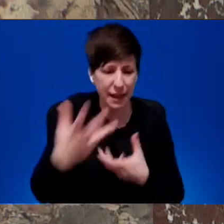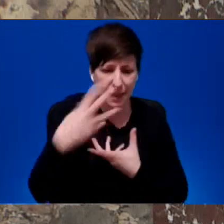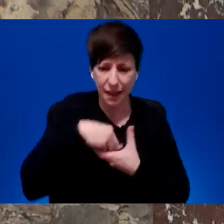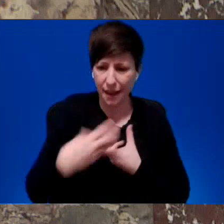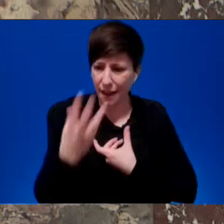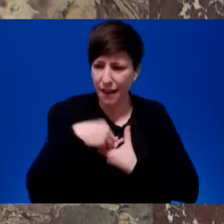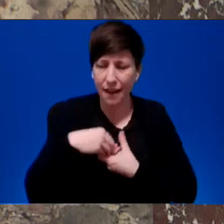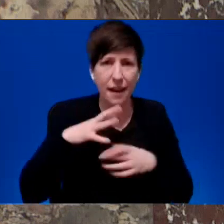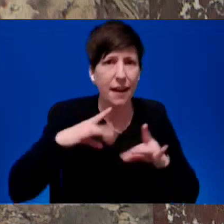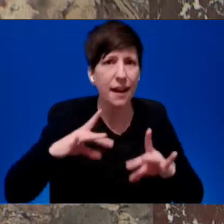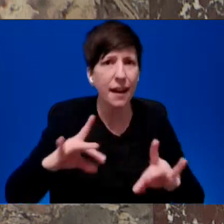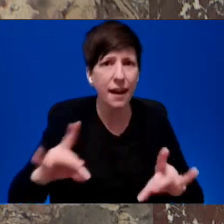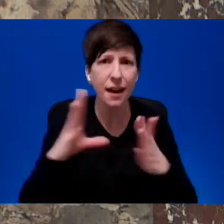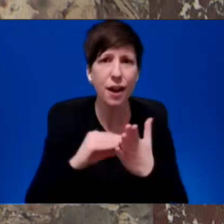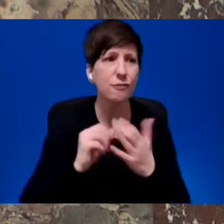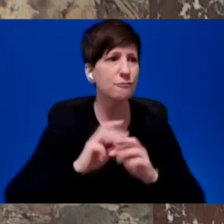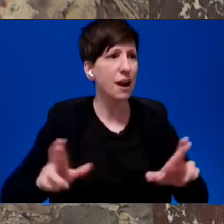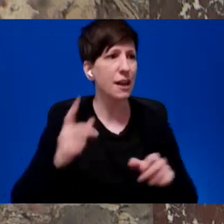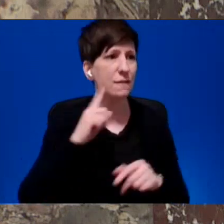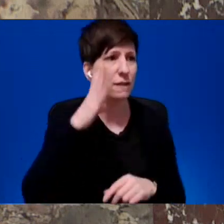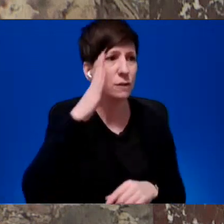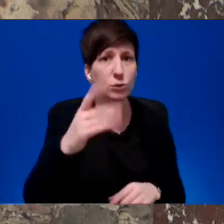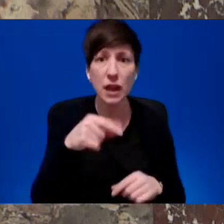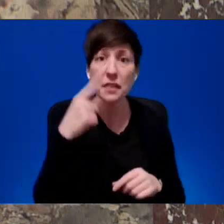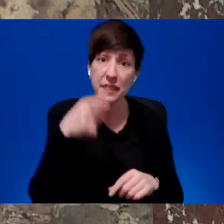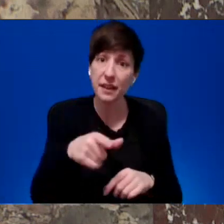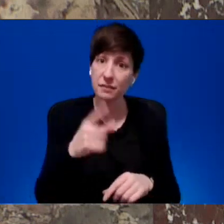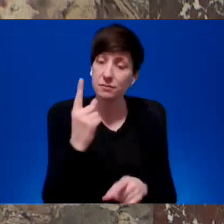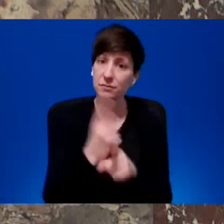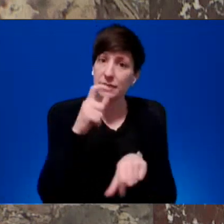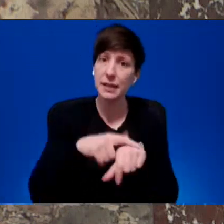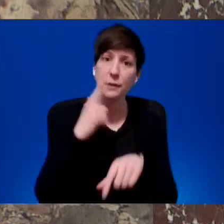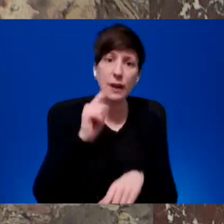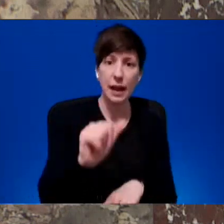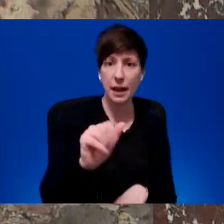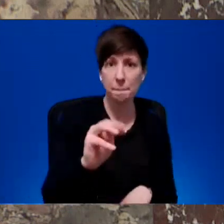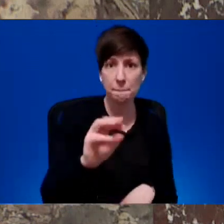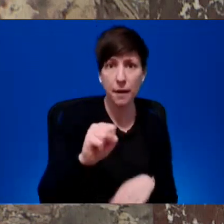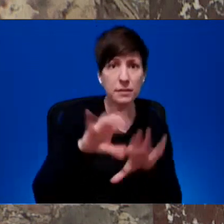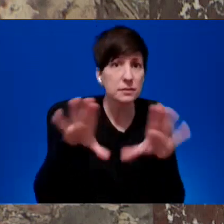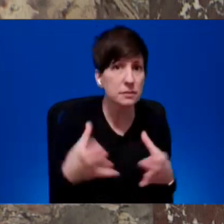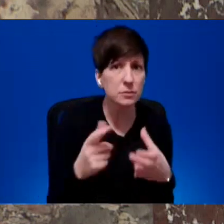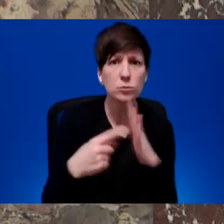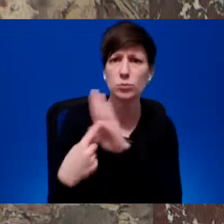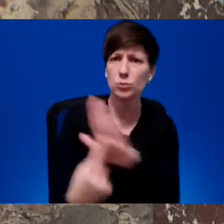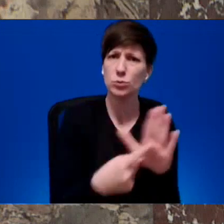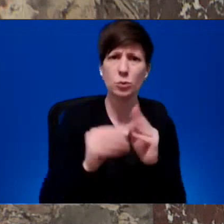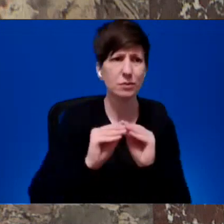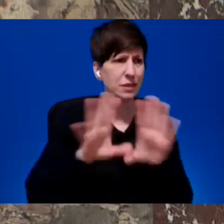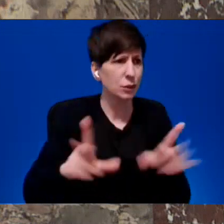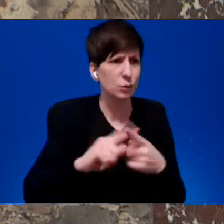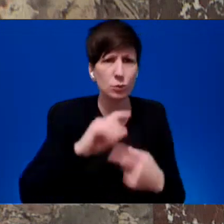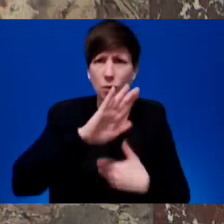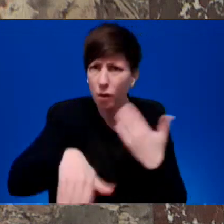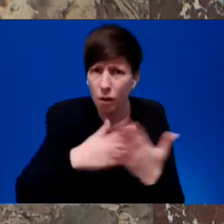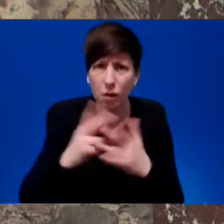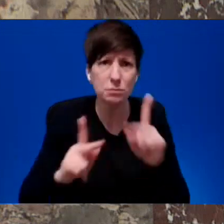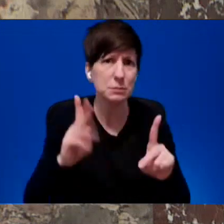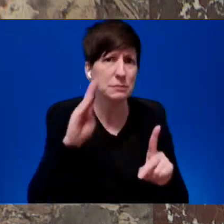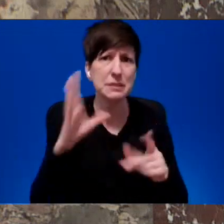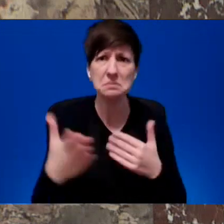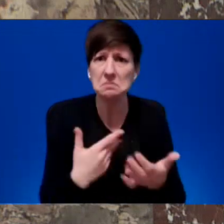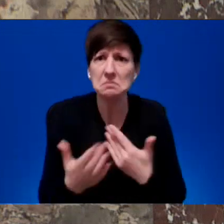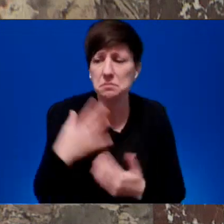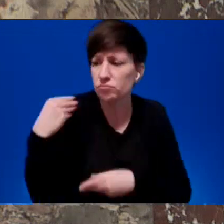And this is a chance for them to send a message to British Columbians of all backgrounds that everybody is